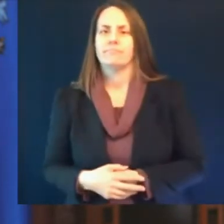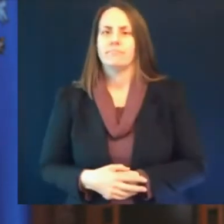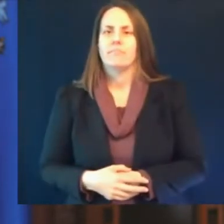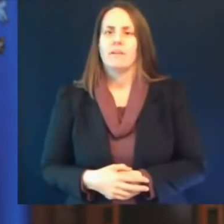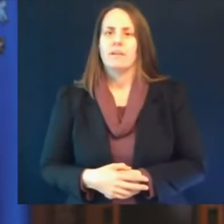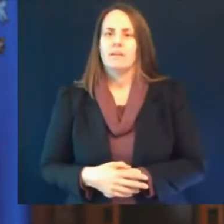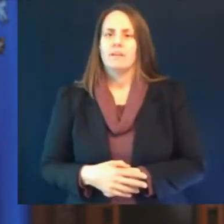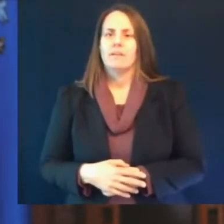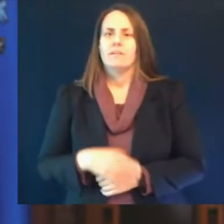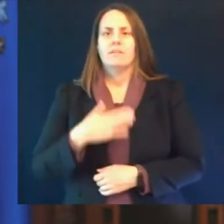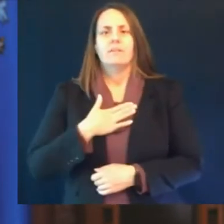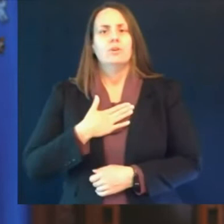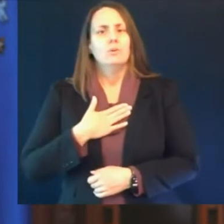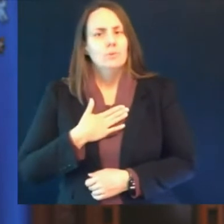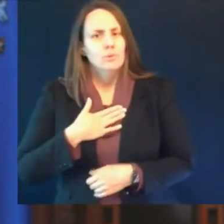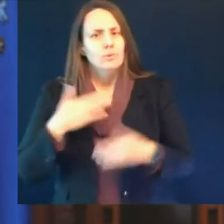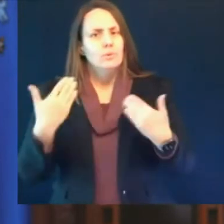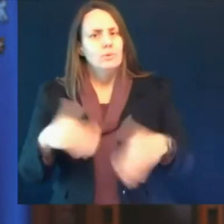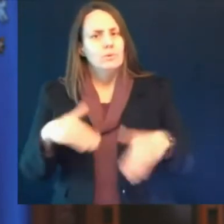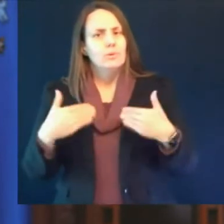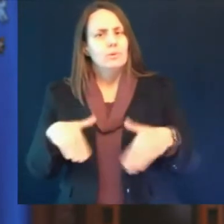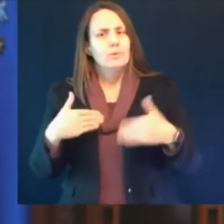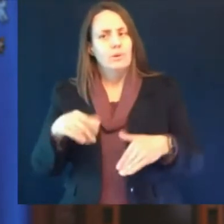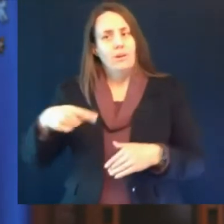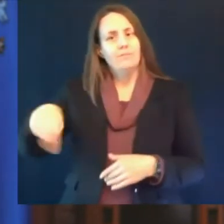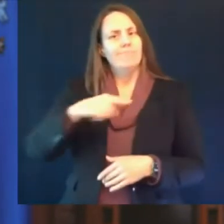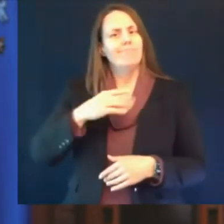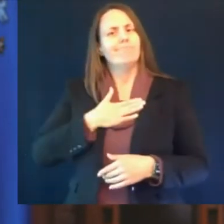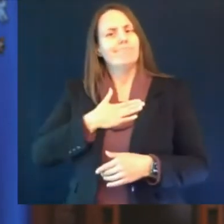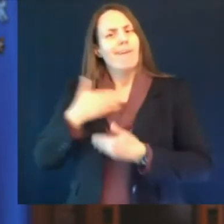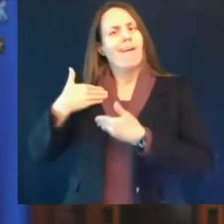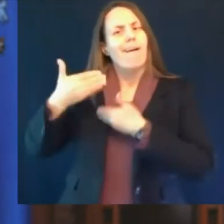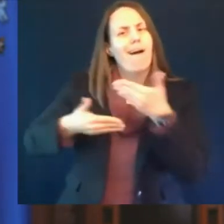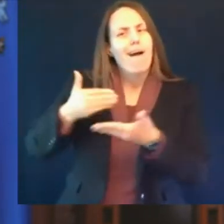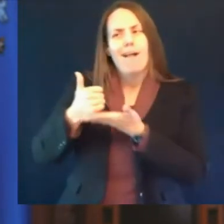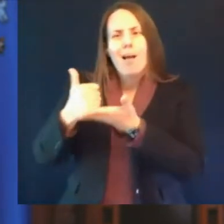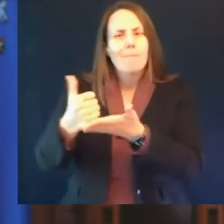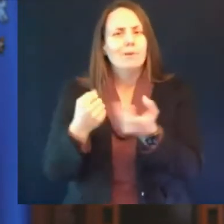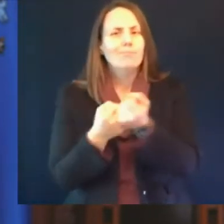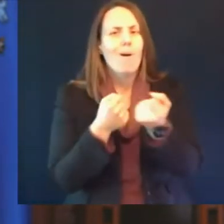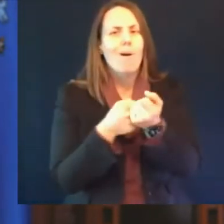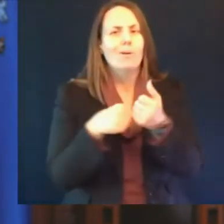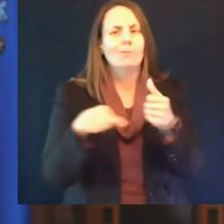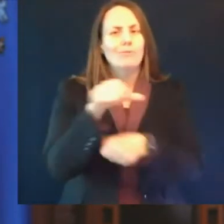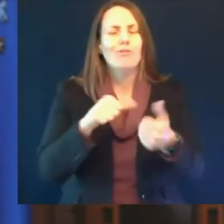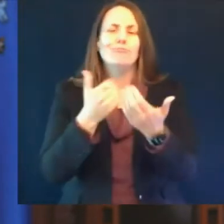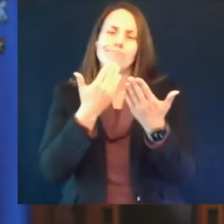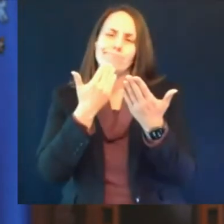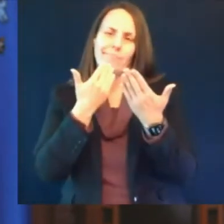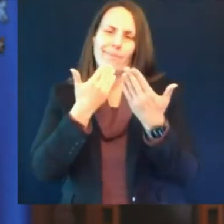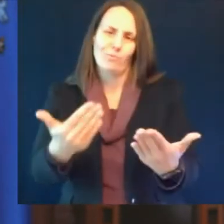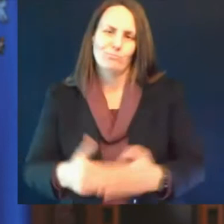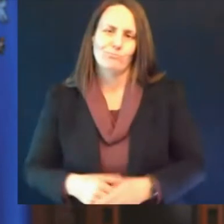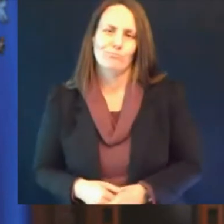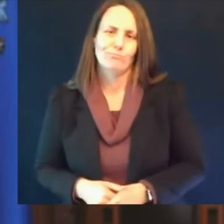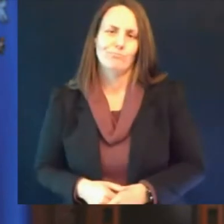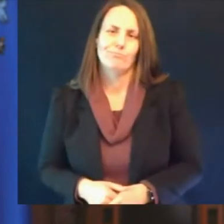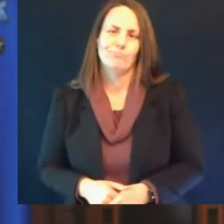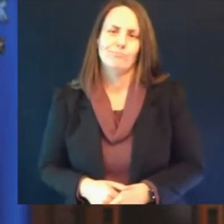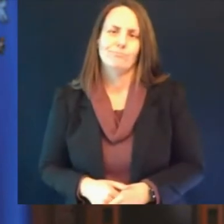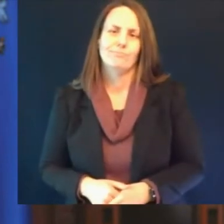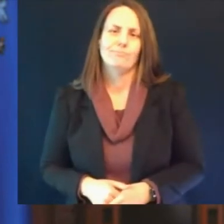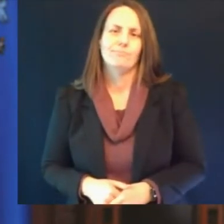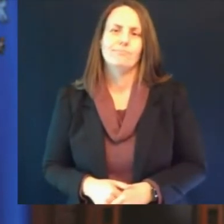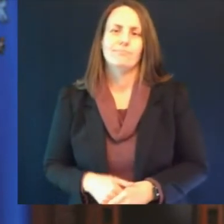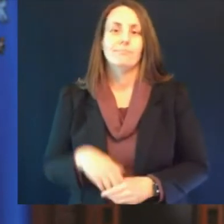work of wisconsinites across our state so thank you but folks with all that good news i have to stress